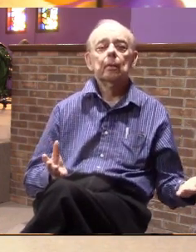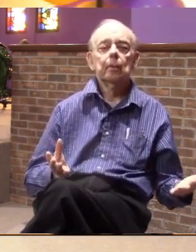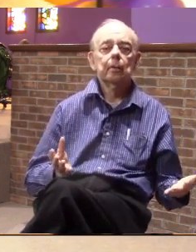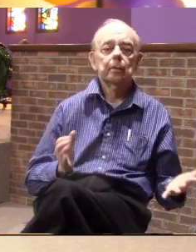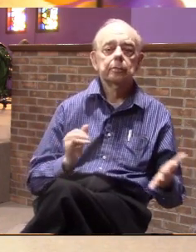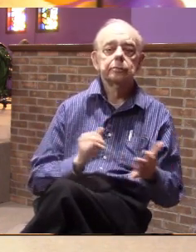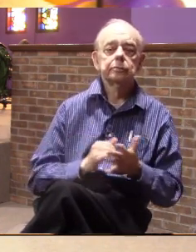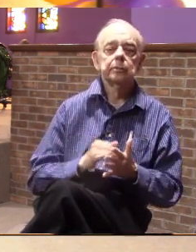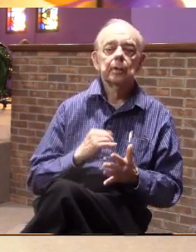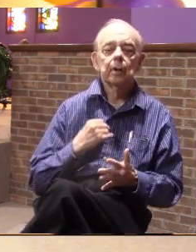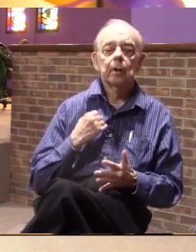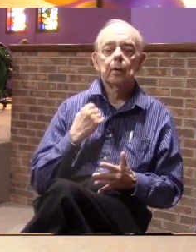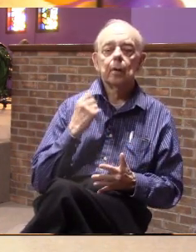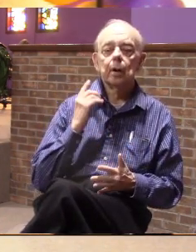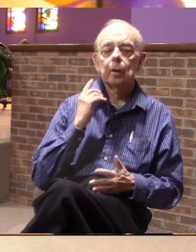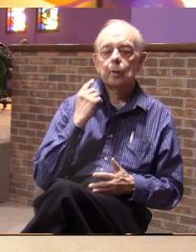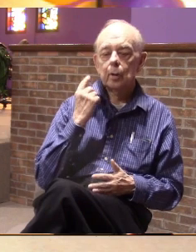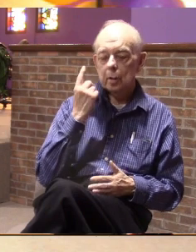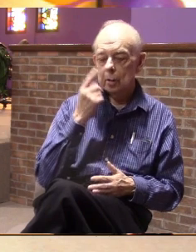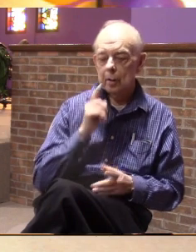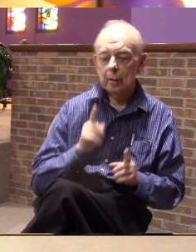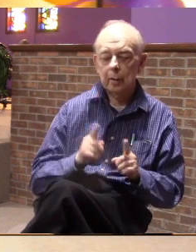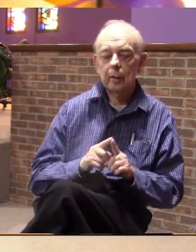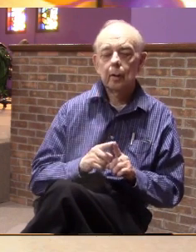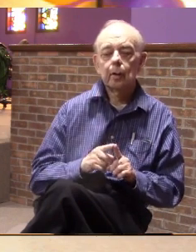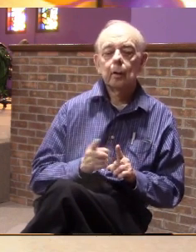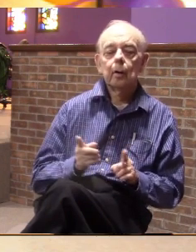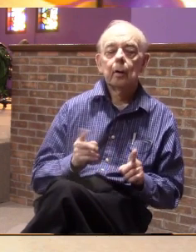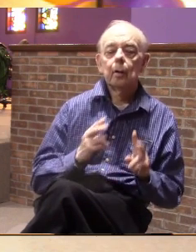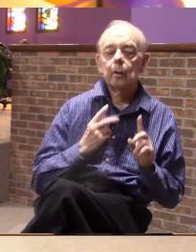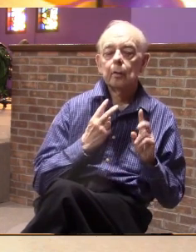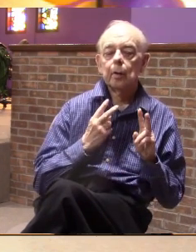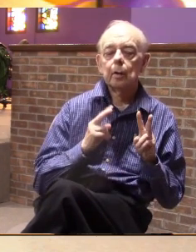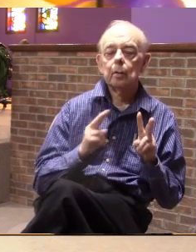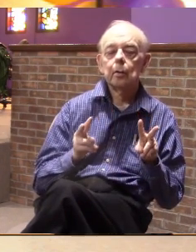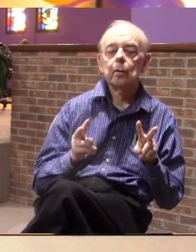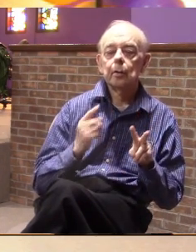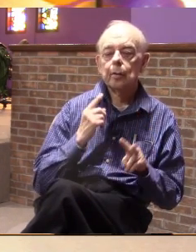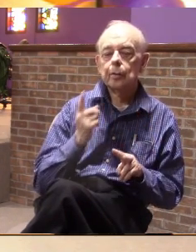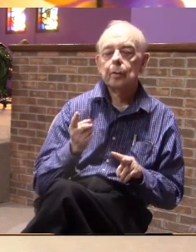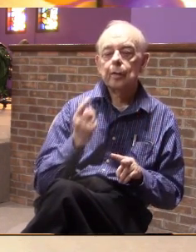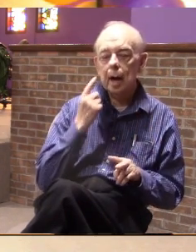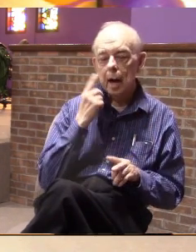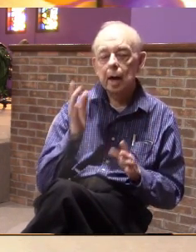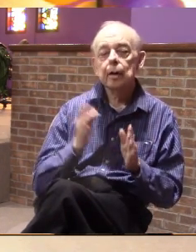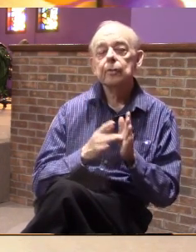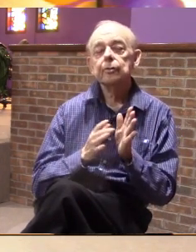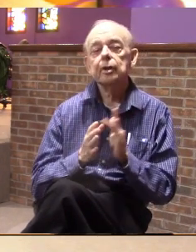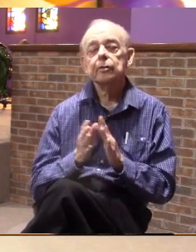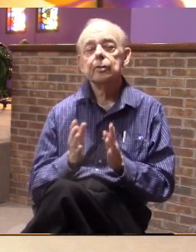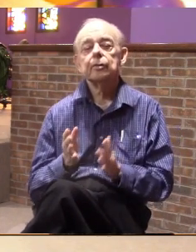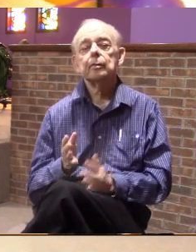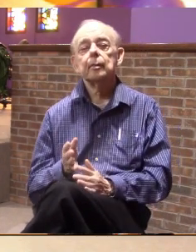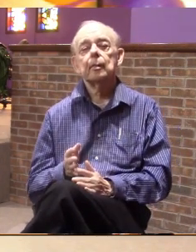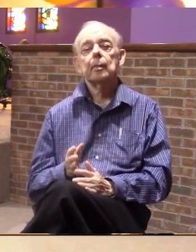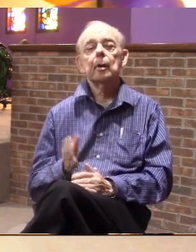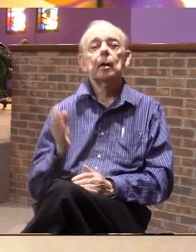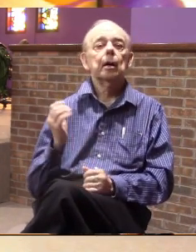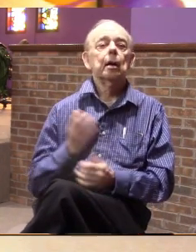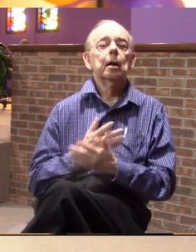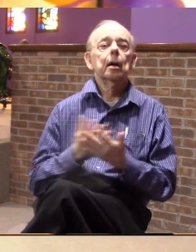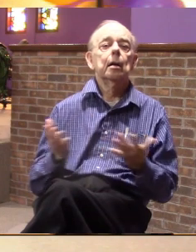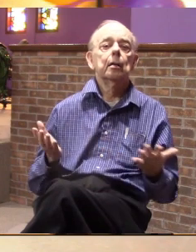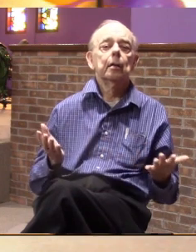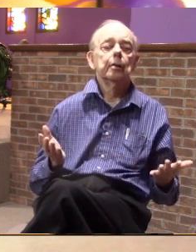that's what it looks like when we look through the eye of Jesus everything